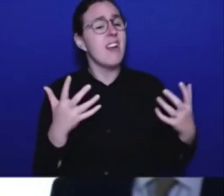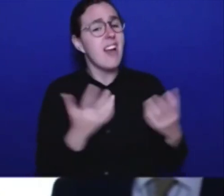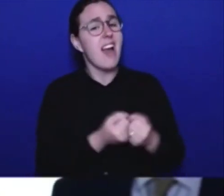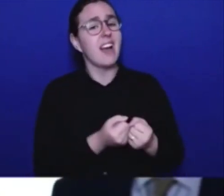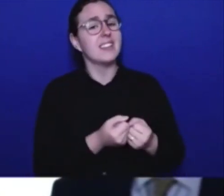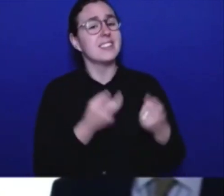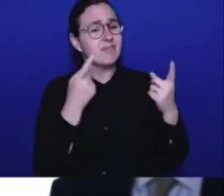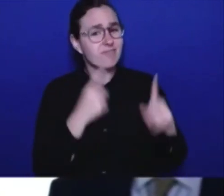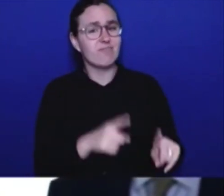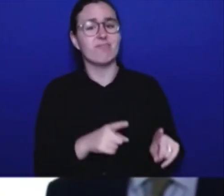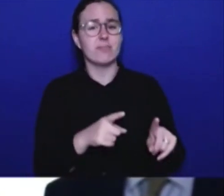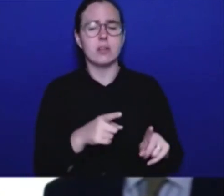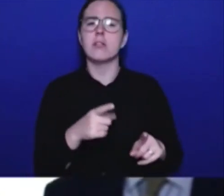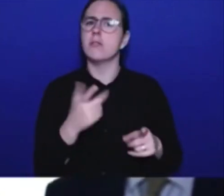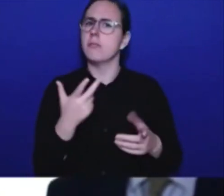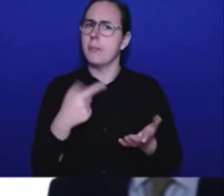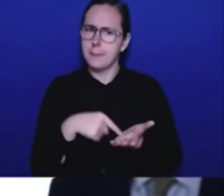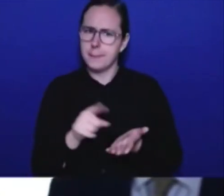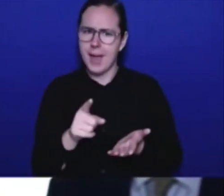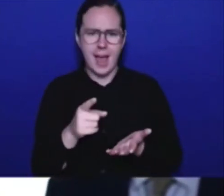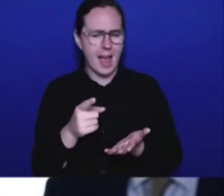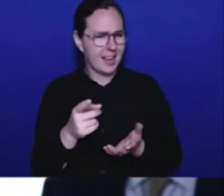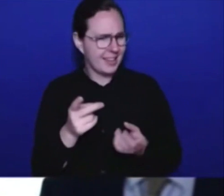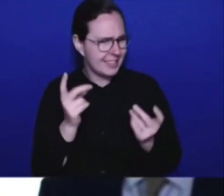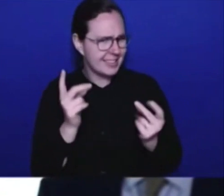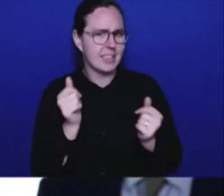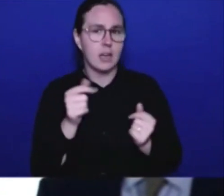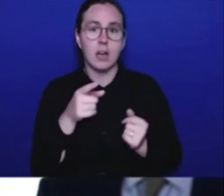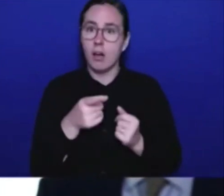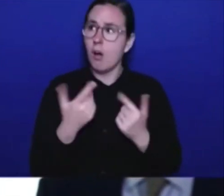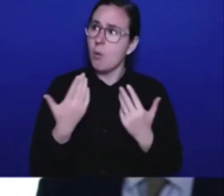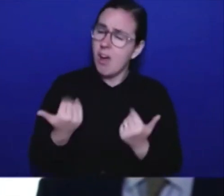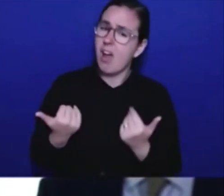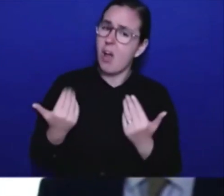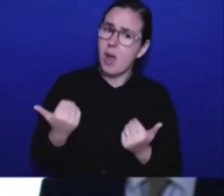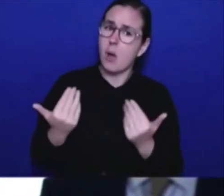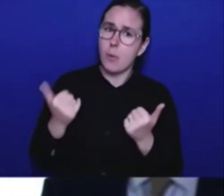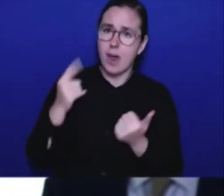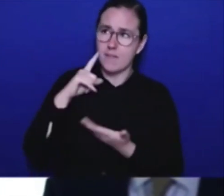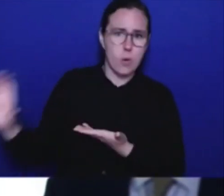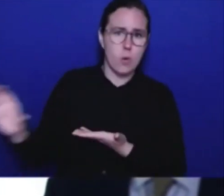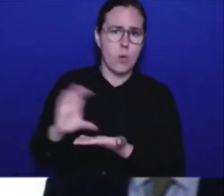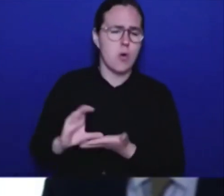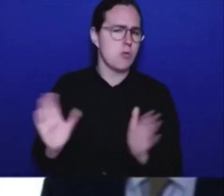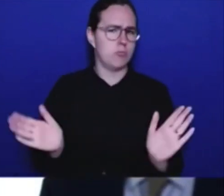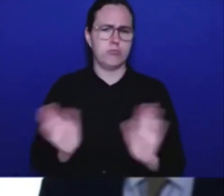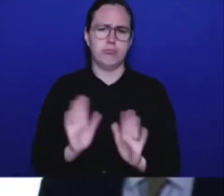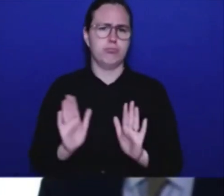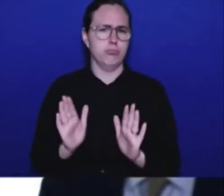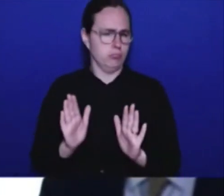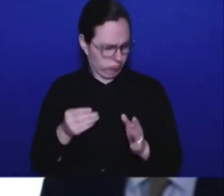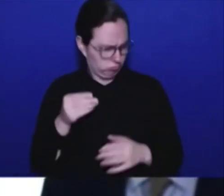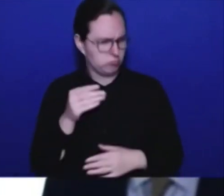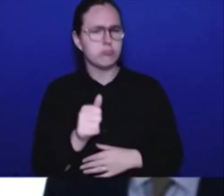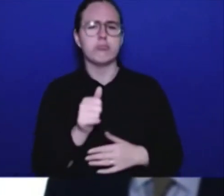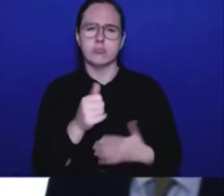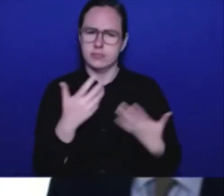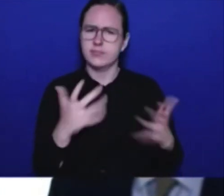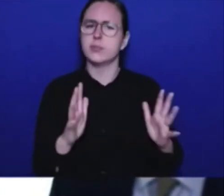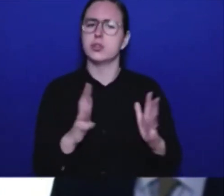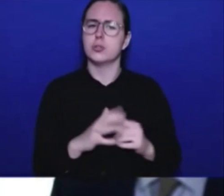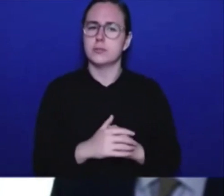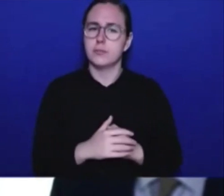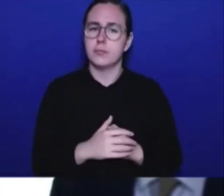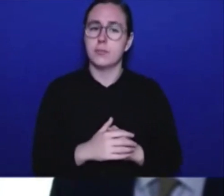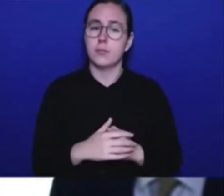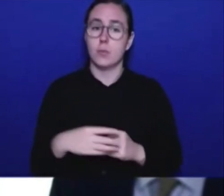to get their compensation. We continue to work on making life more affordable for all British Columbians, and together with ICBC,